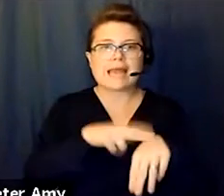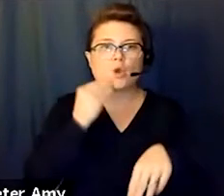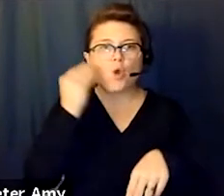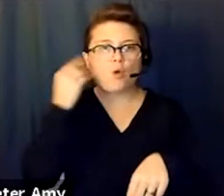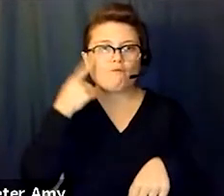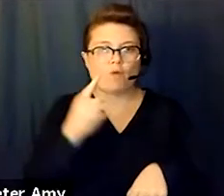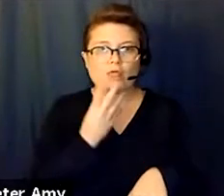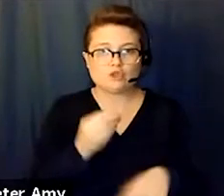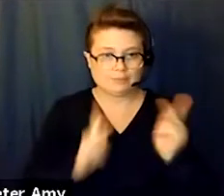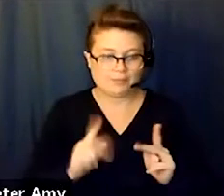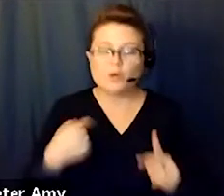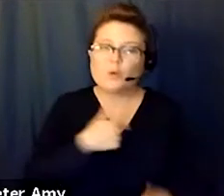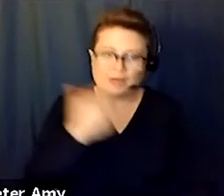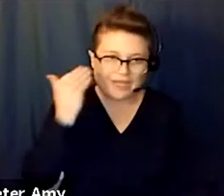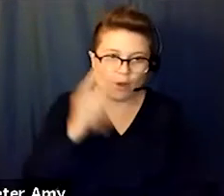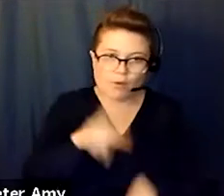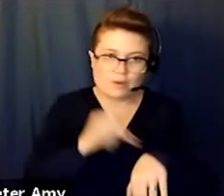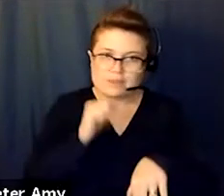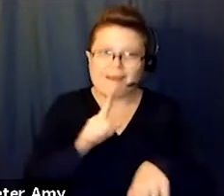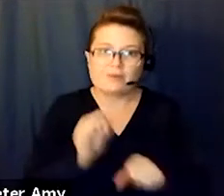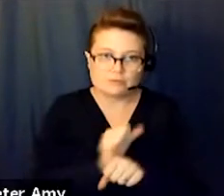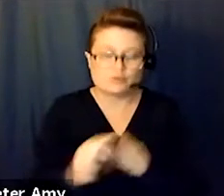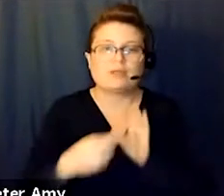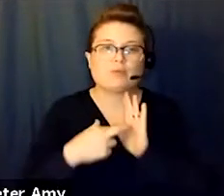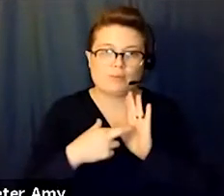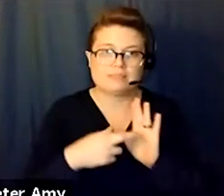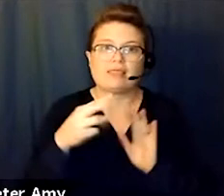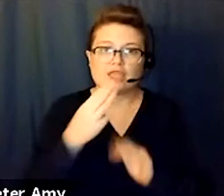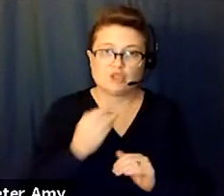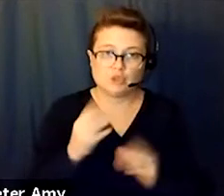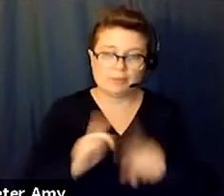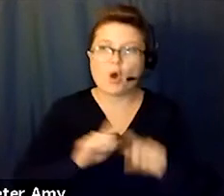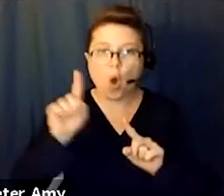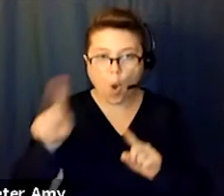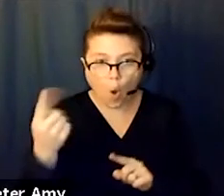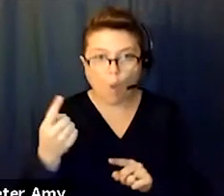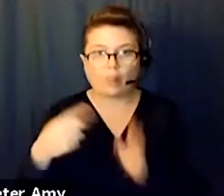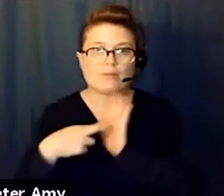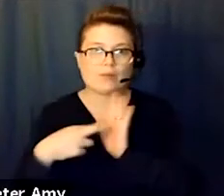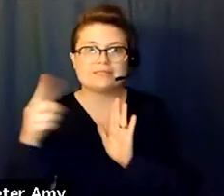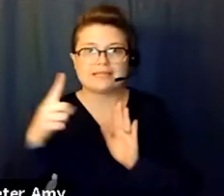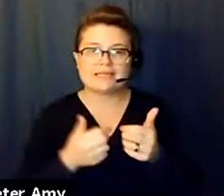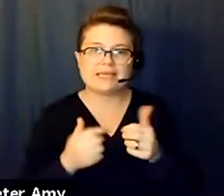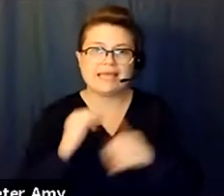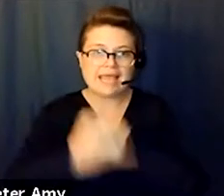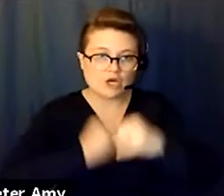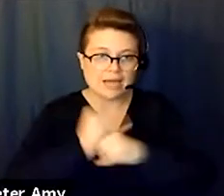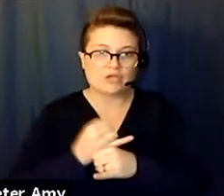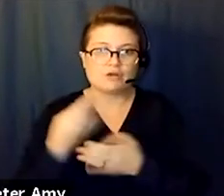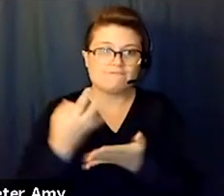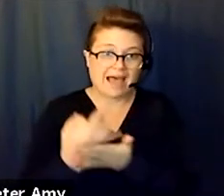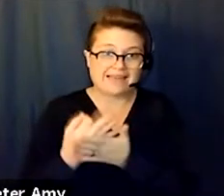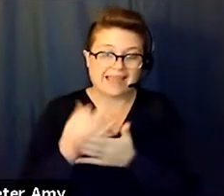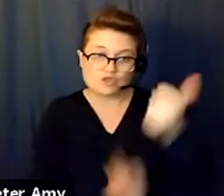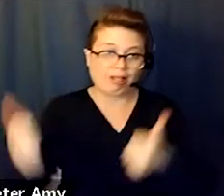we know it doesn't truly represent the Jewish people, but instead represents only the international financial elites who sought to use occupied